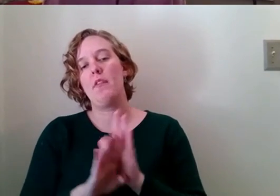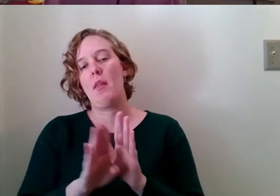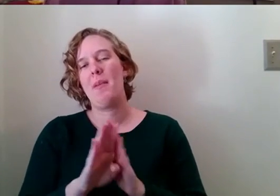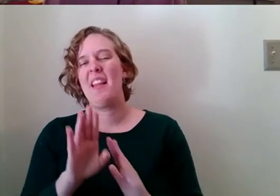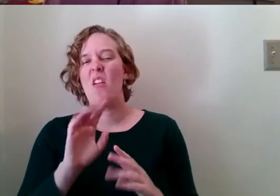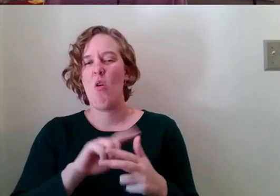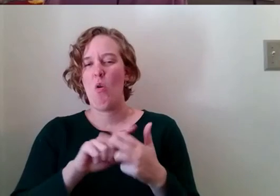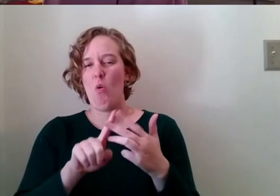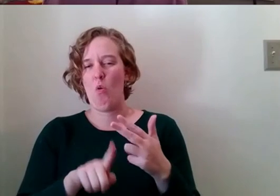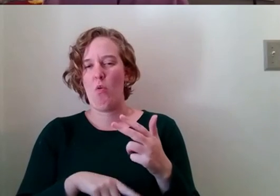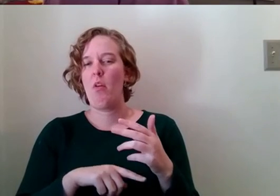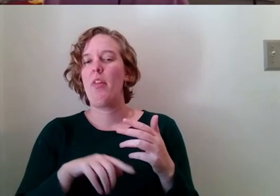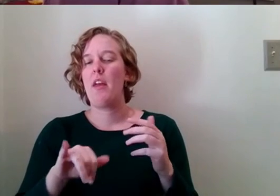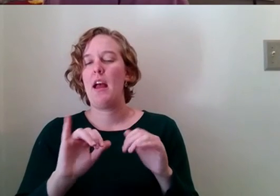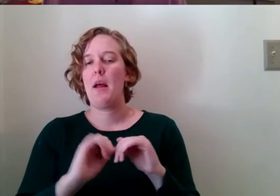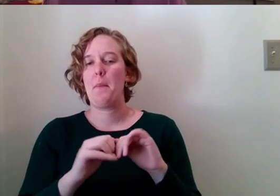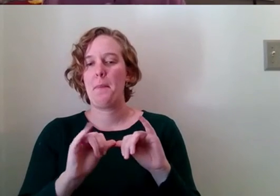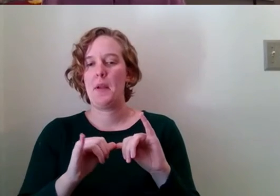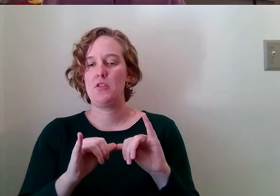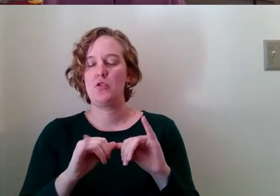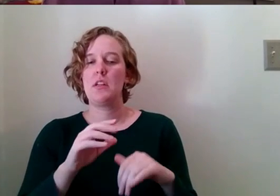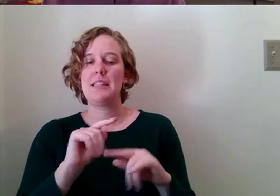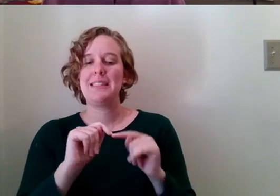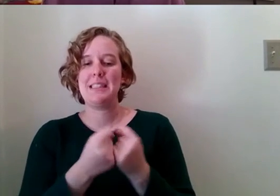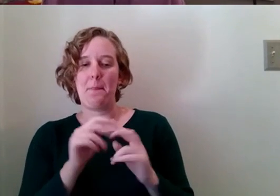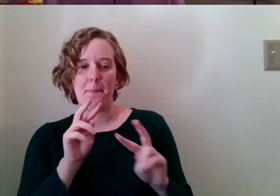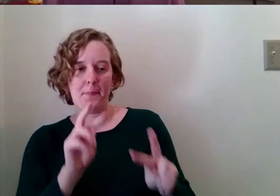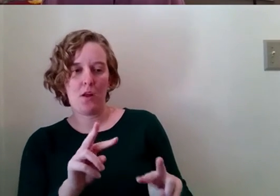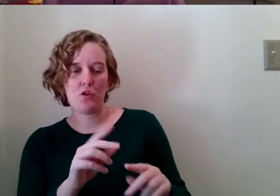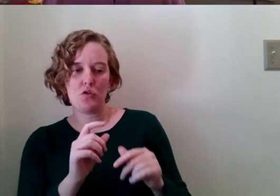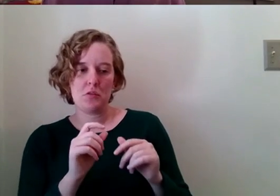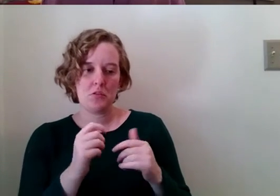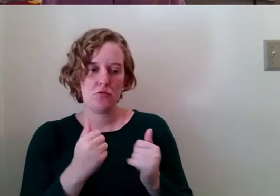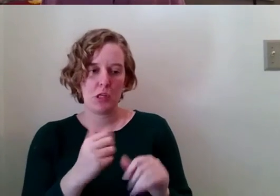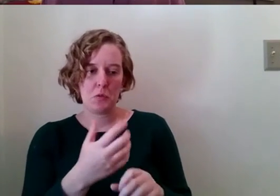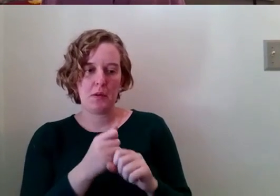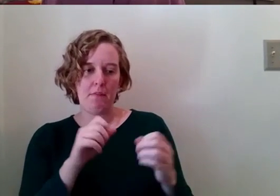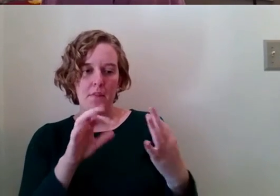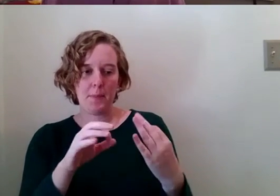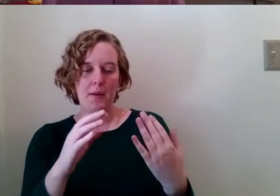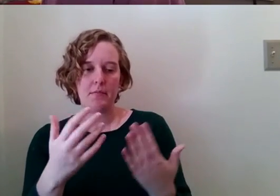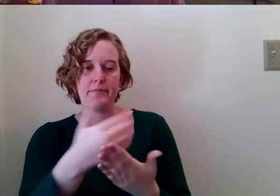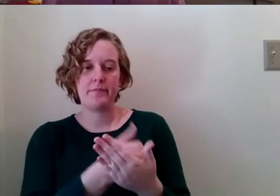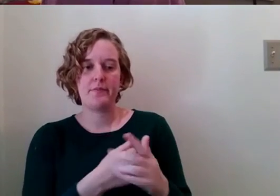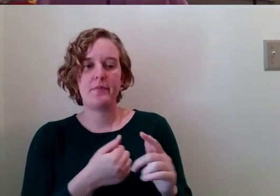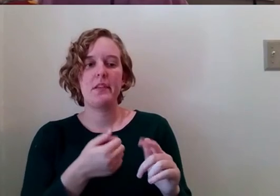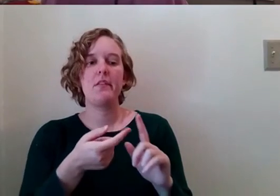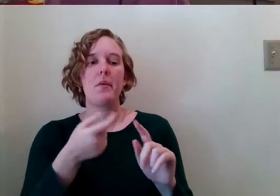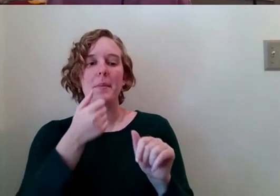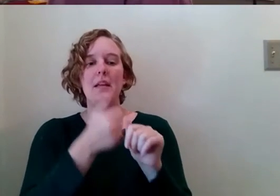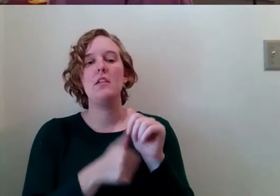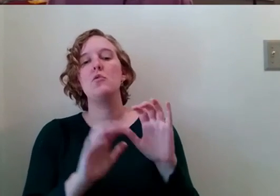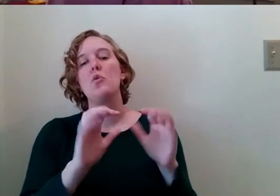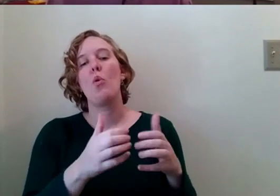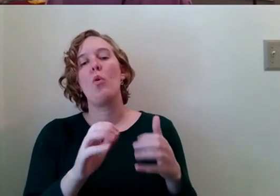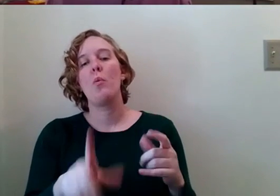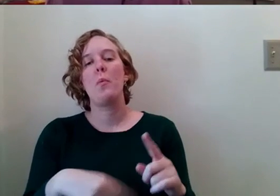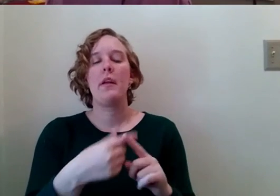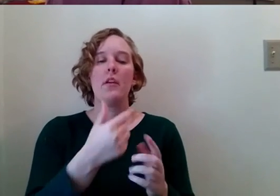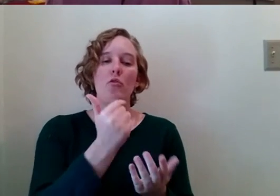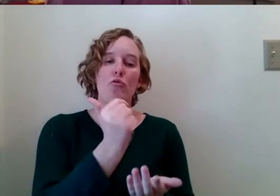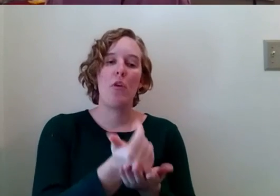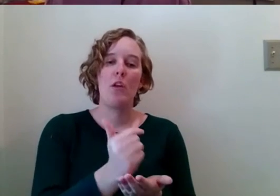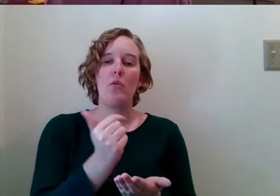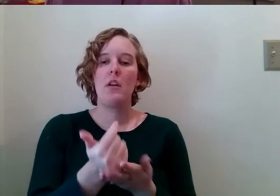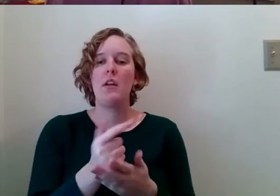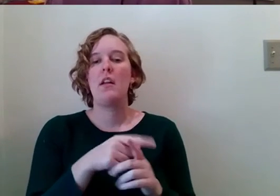kinds of metrics that the team monitors and seeks to continue to have feedback from with each cohort as they graduate and move into various